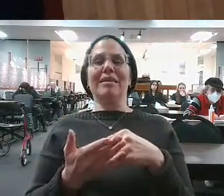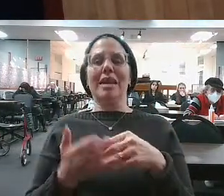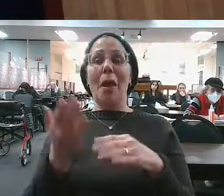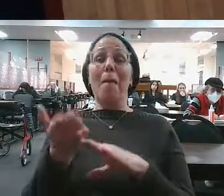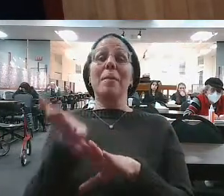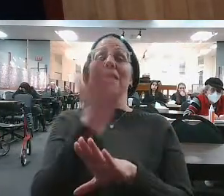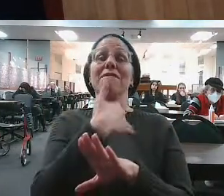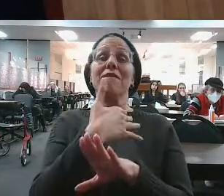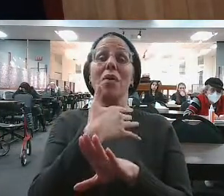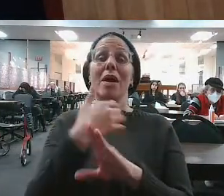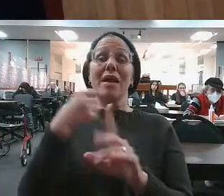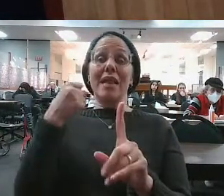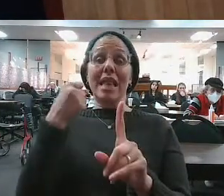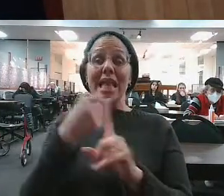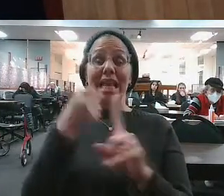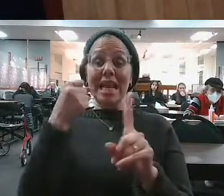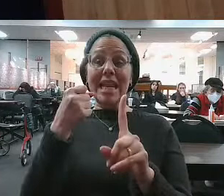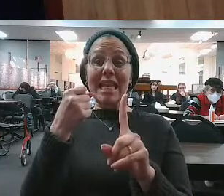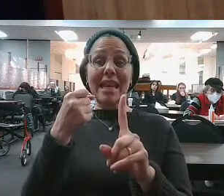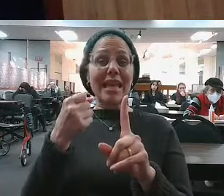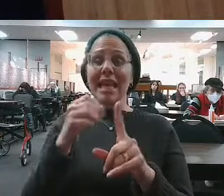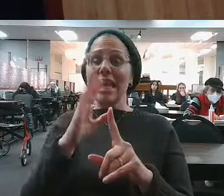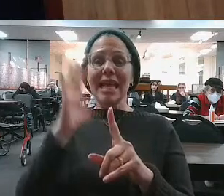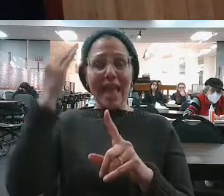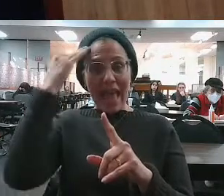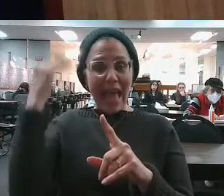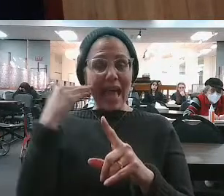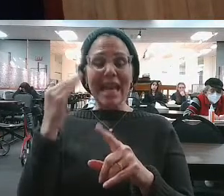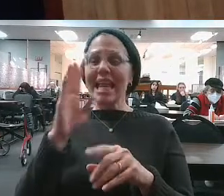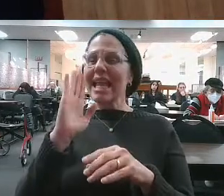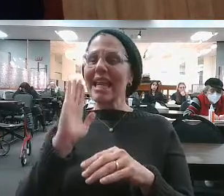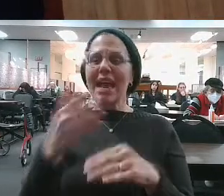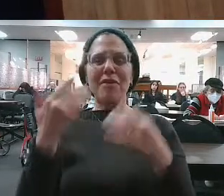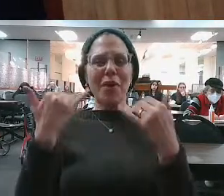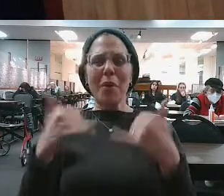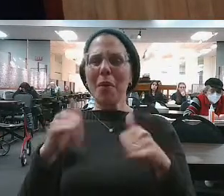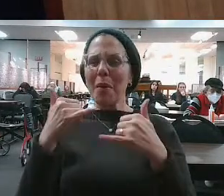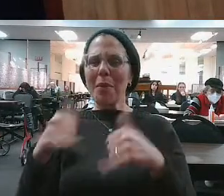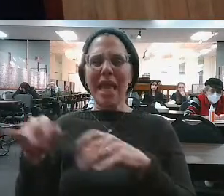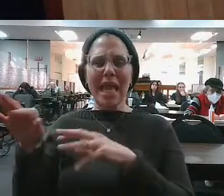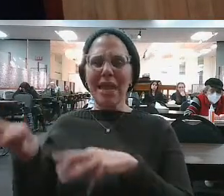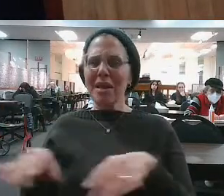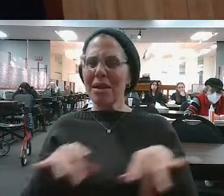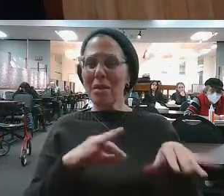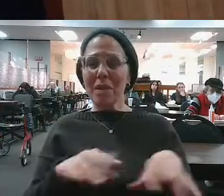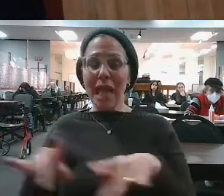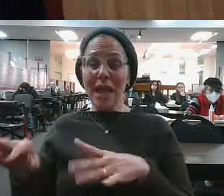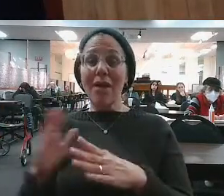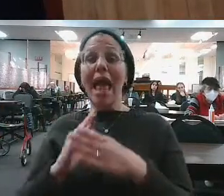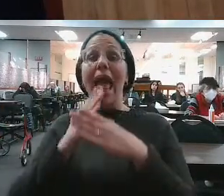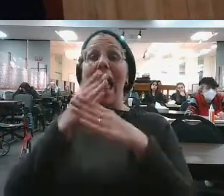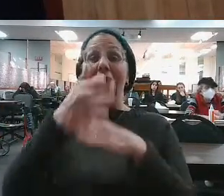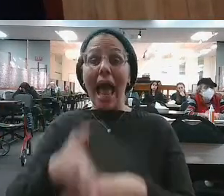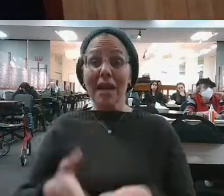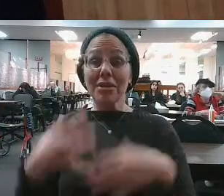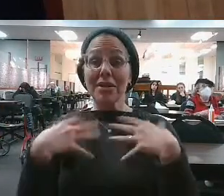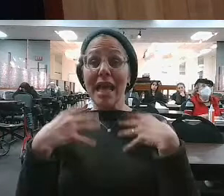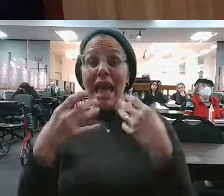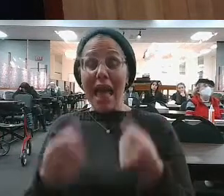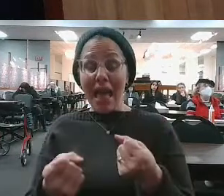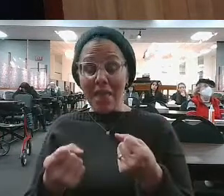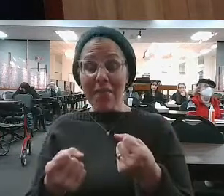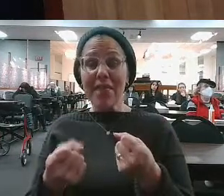piano before. He never played piano before. You could watch the videos. The guy plays like he's Beethoven. He plays